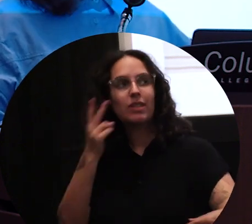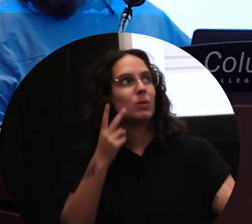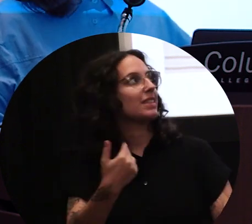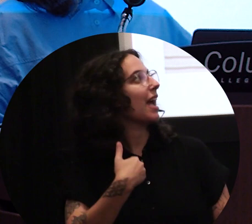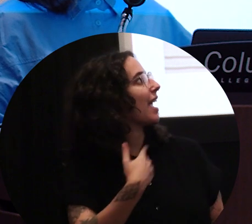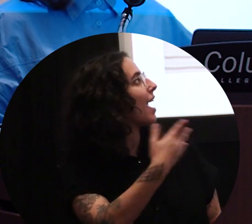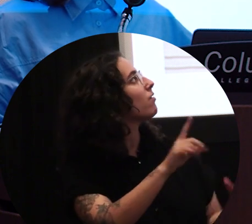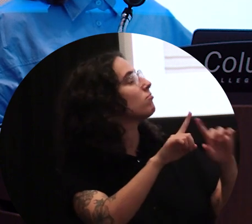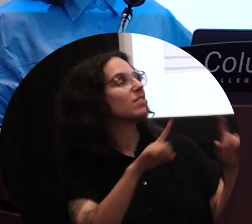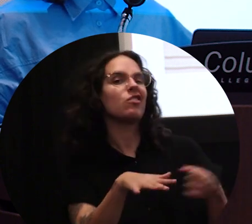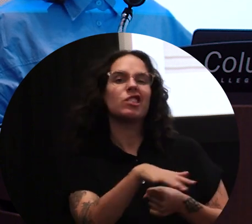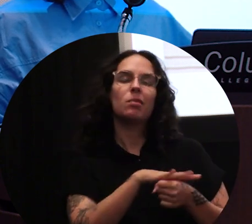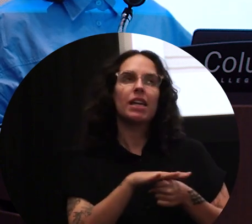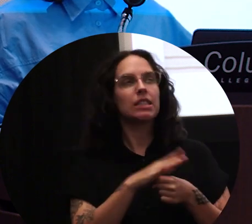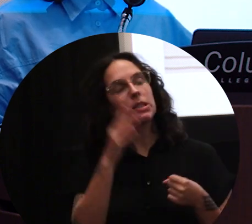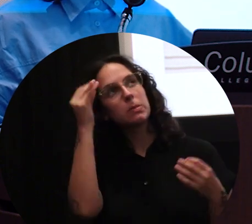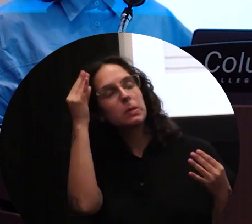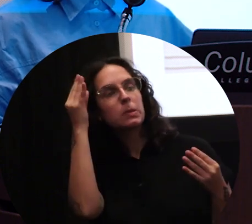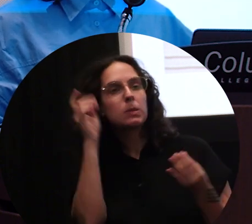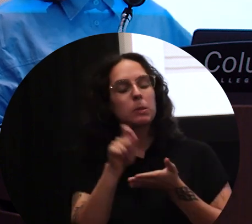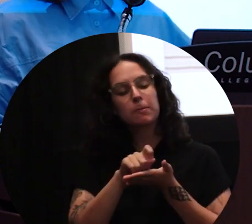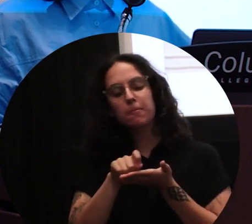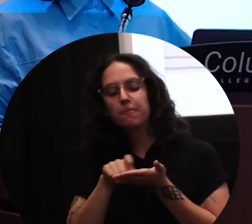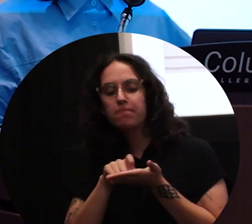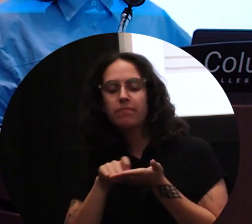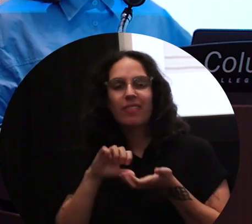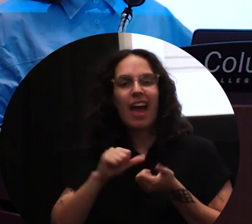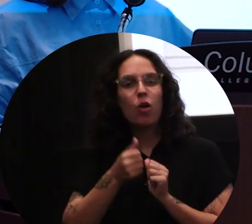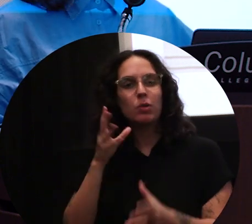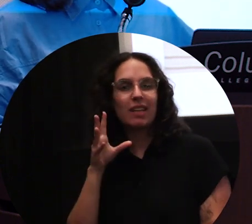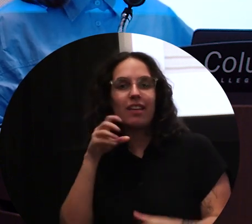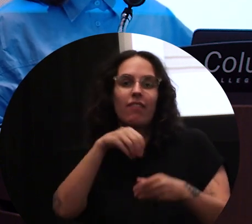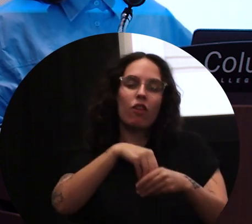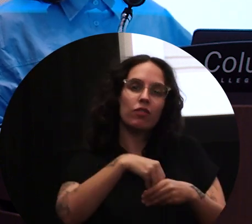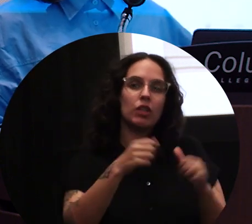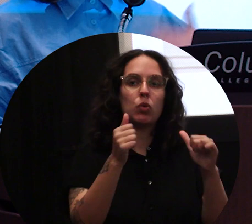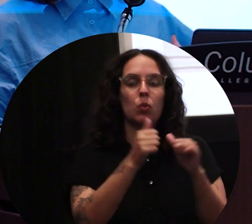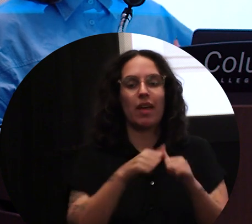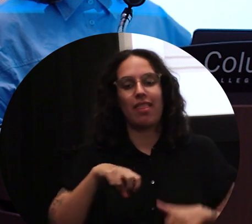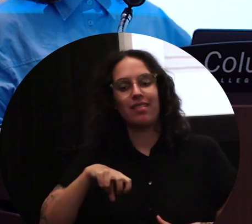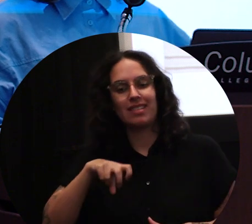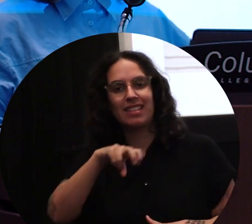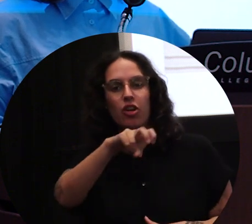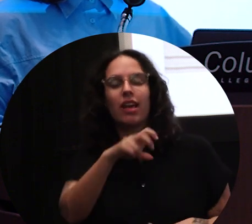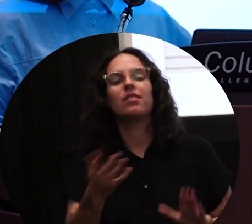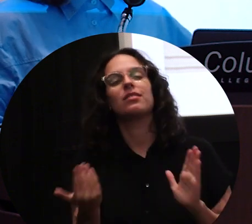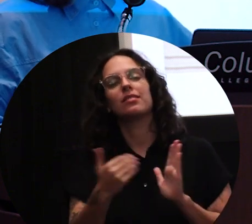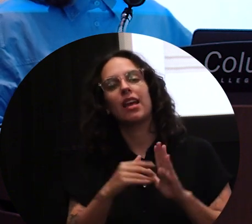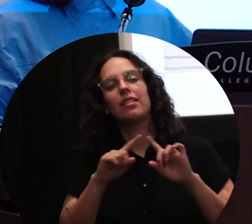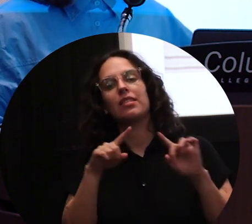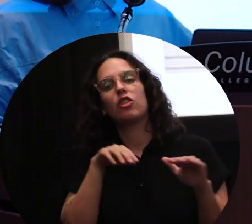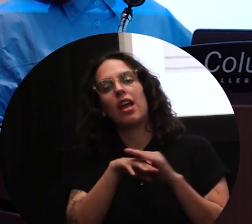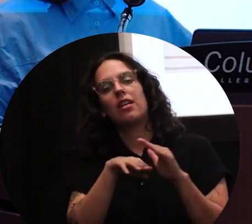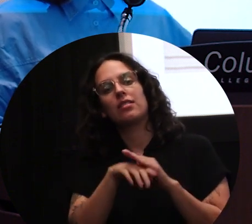thinking of different spaces, also opportunities for people to engage differently, a ramp, staircase, different access points. And